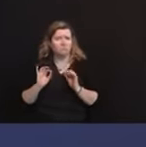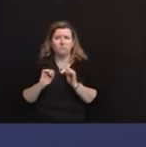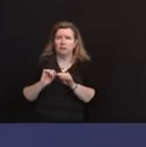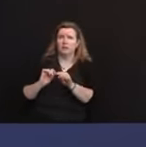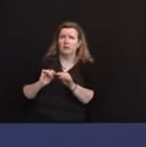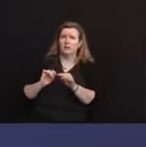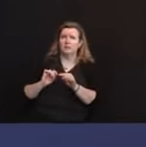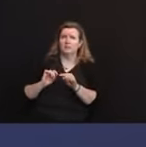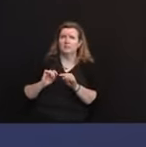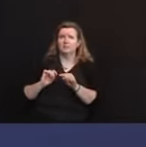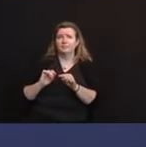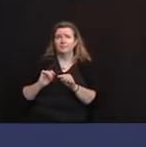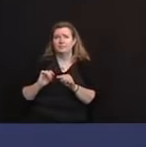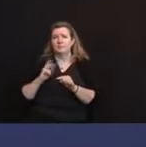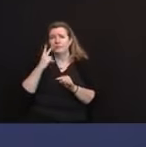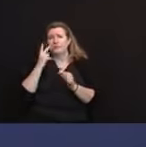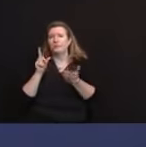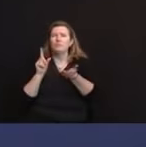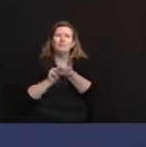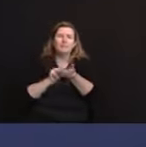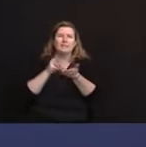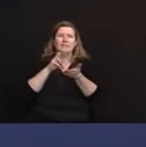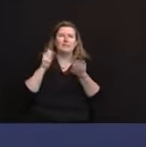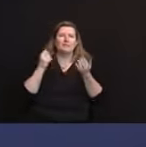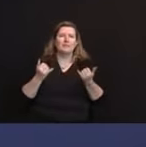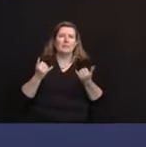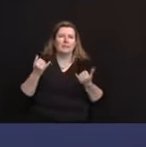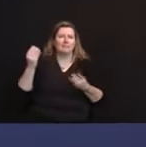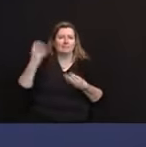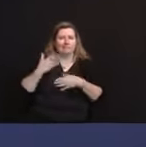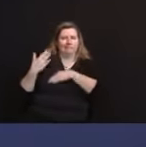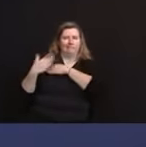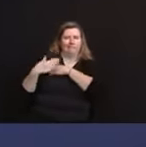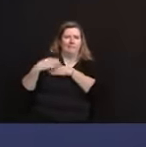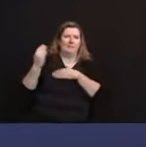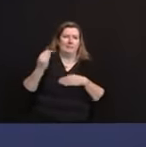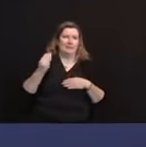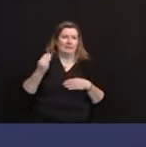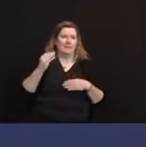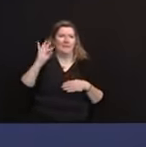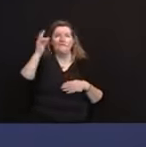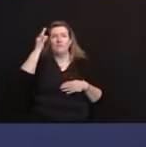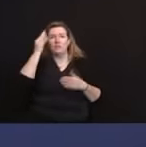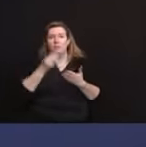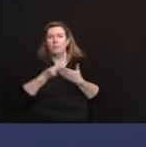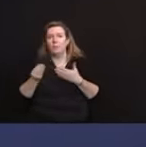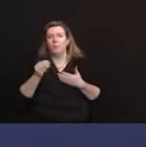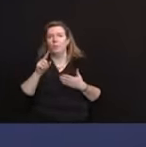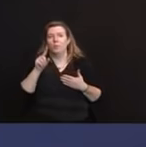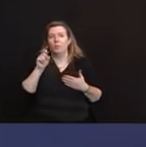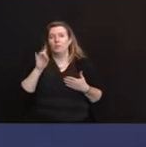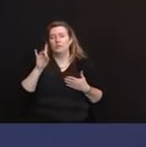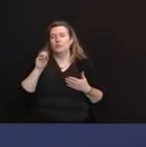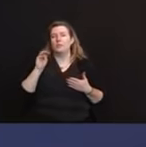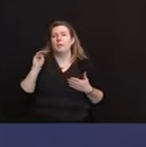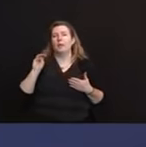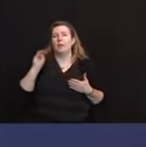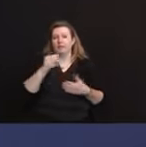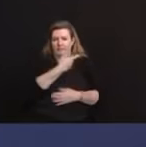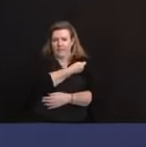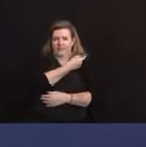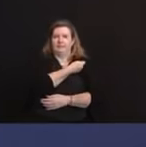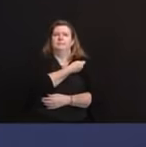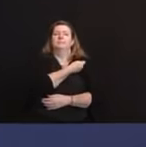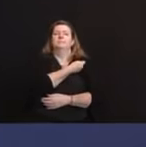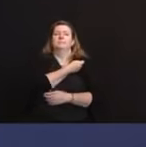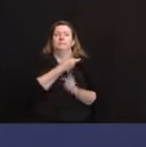in the press today. So they, the Feds had bought 100 million doses from Moderna. They had the second 100